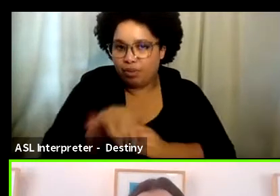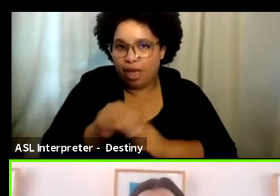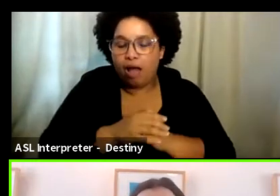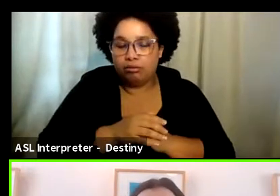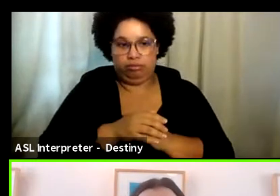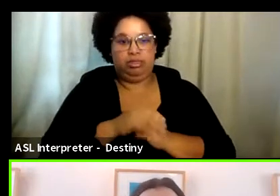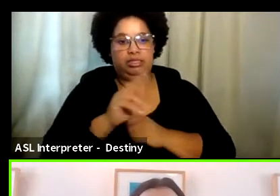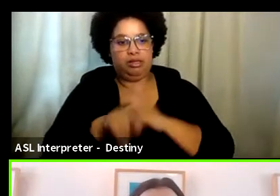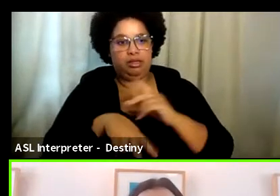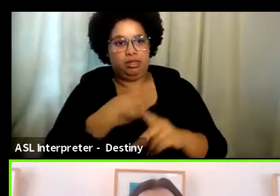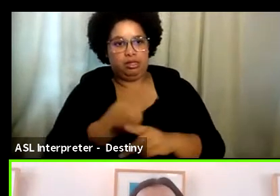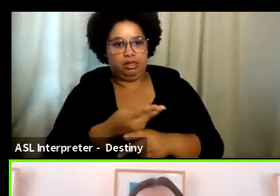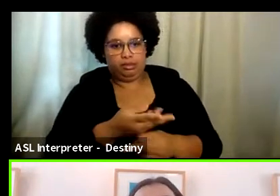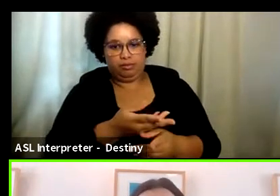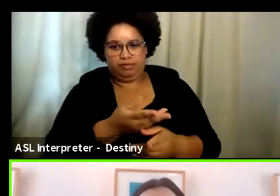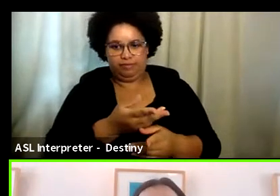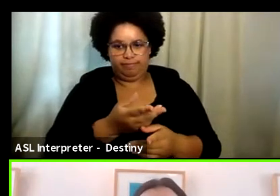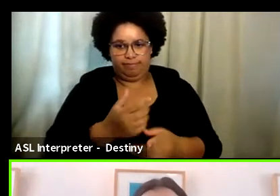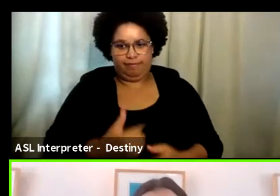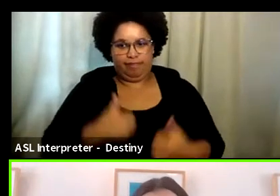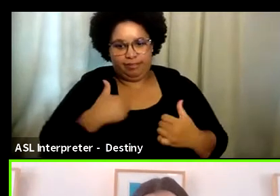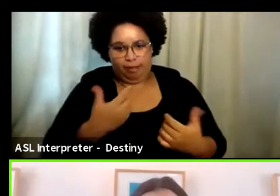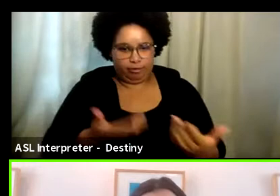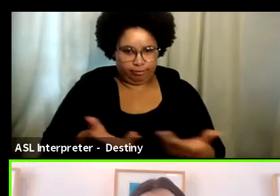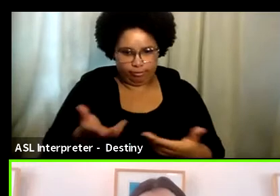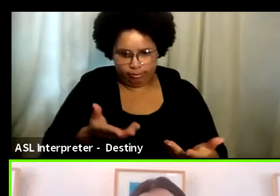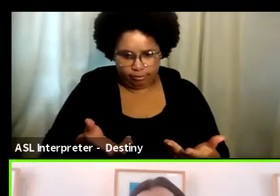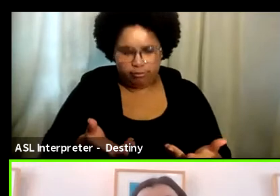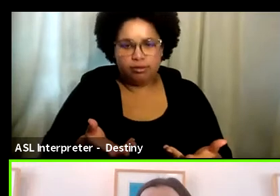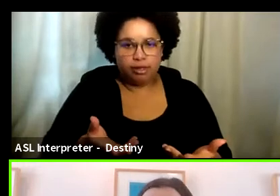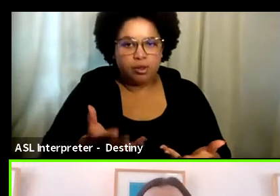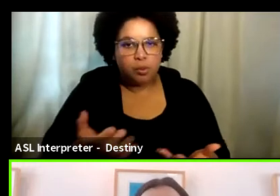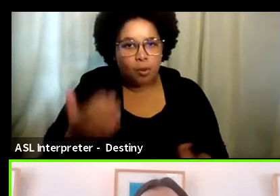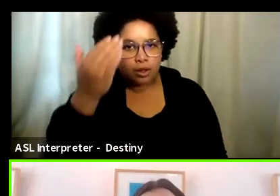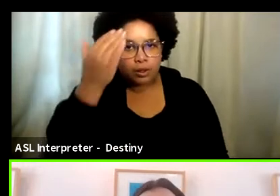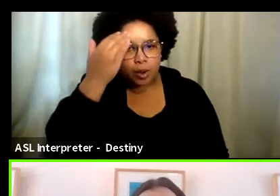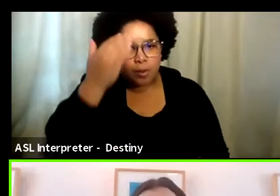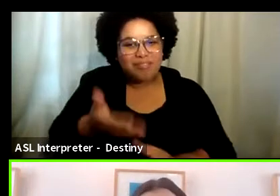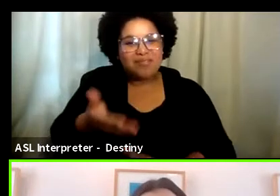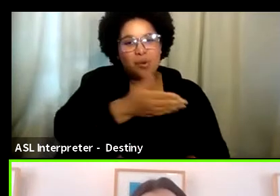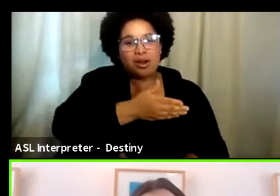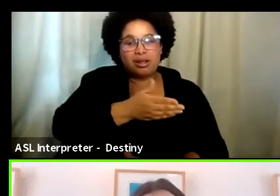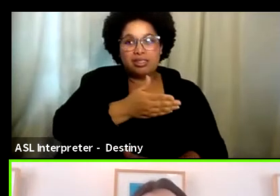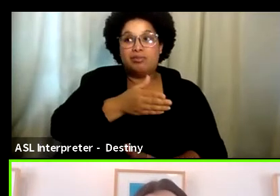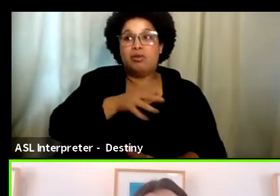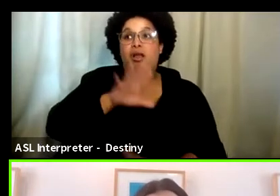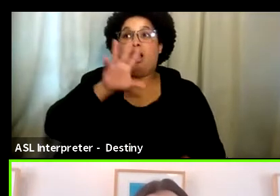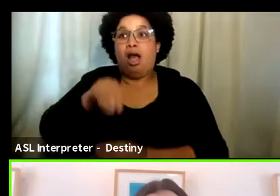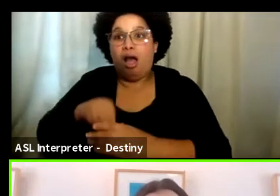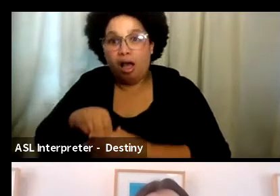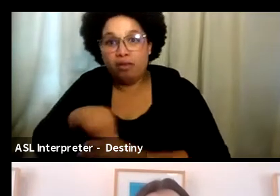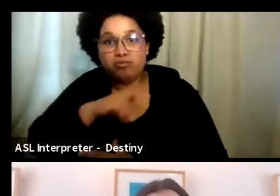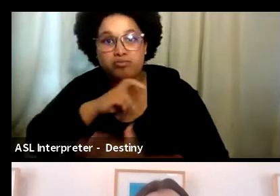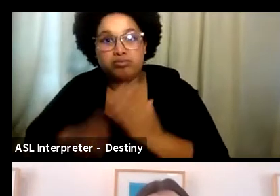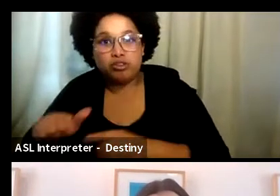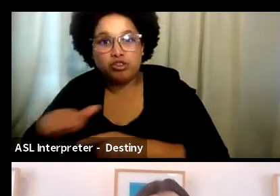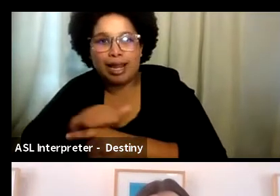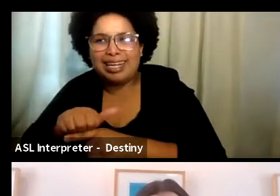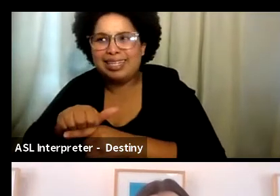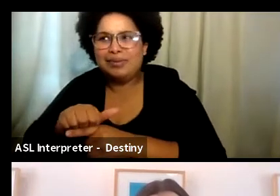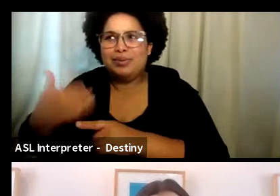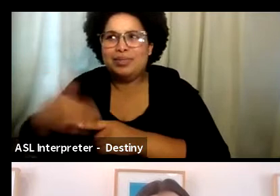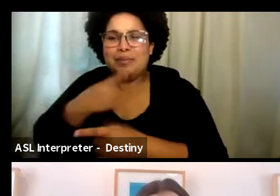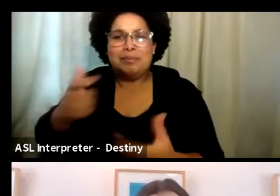lifestyle for you, um, before you undertake intimacy coordinator training, because it's a really big commitment. Yeah, that, that's such a great